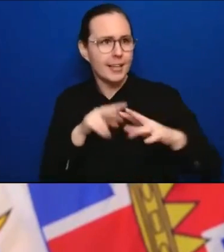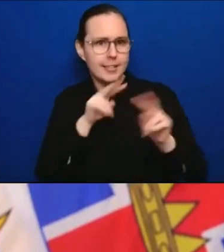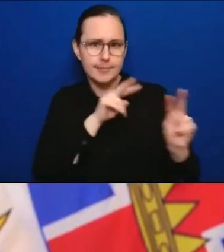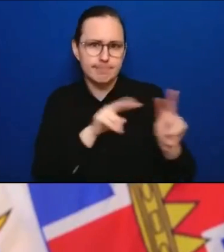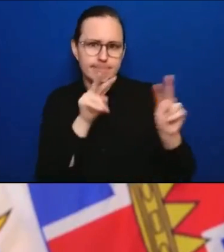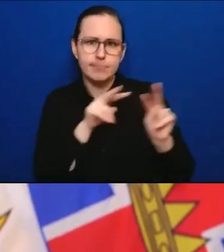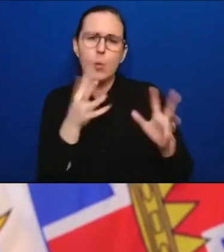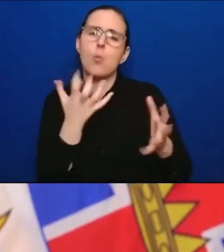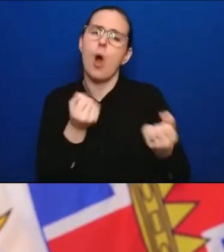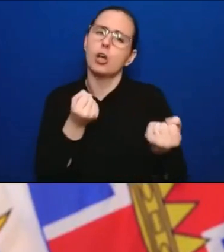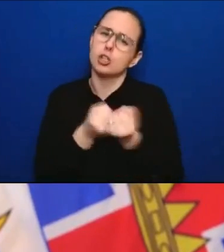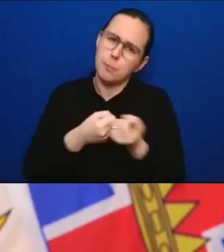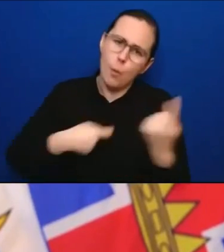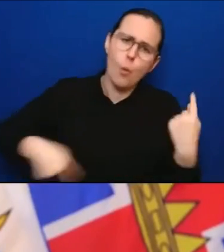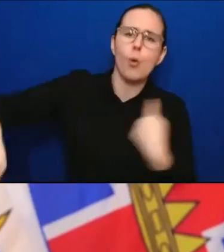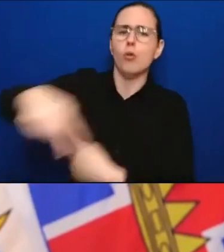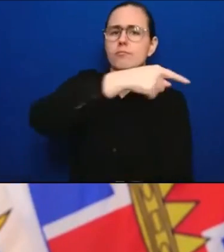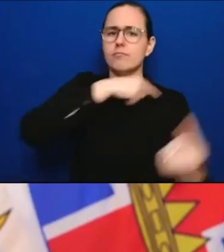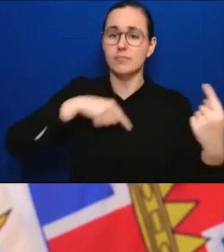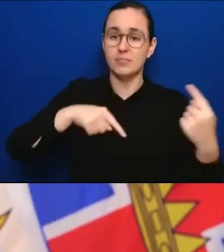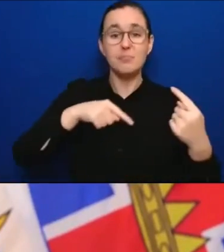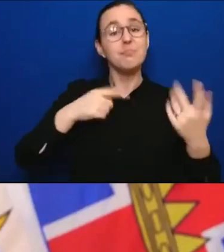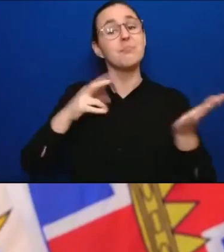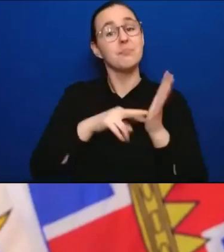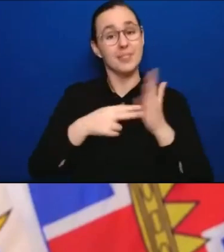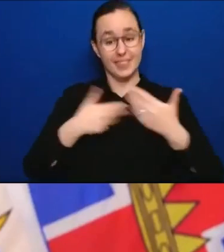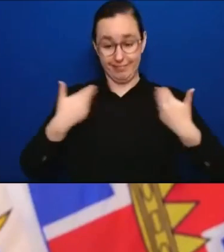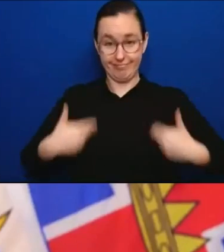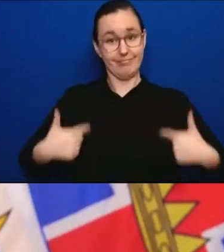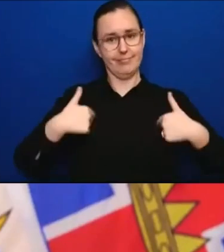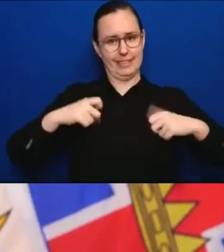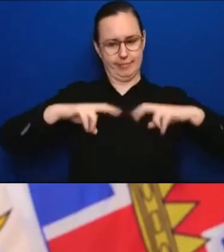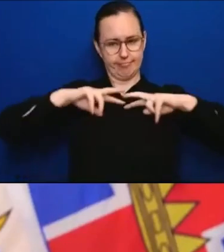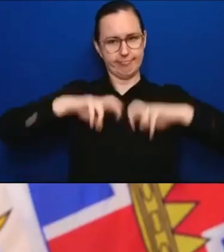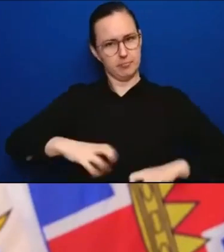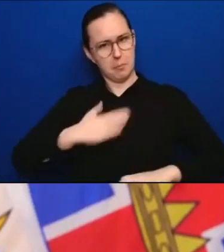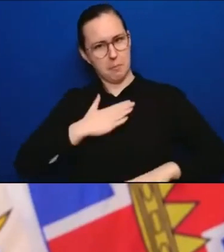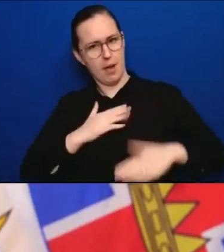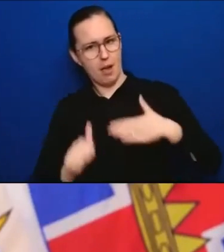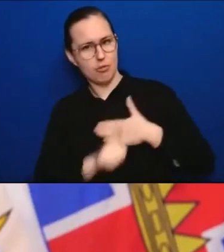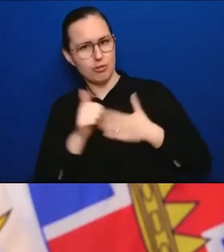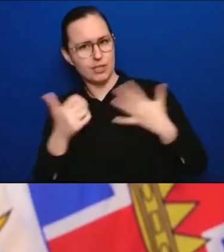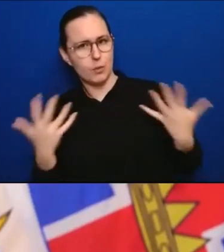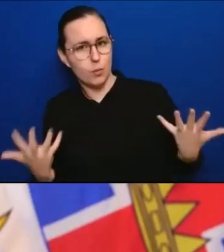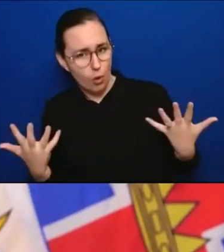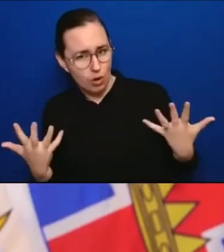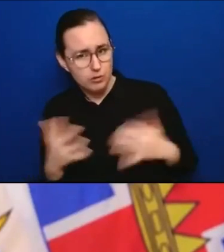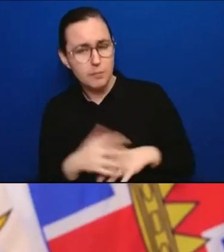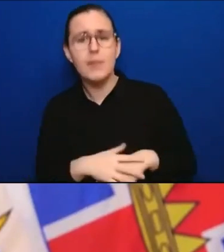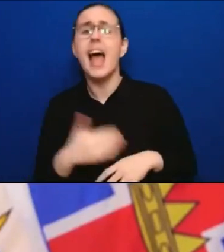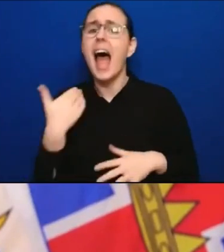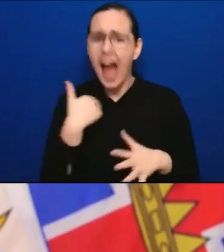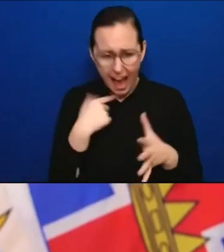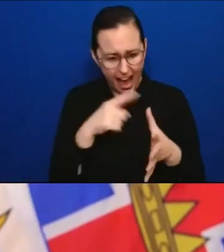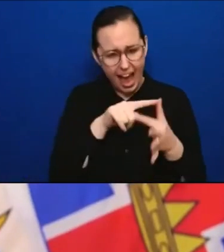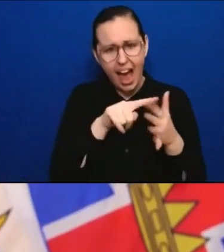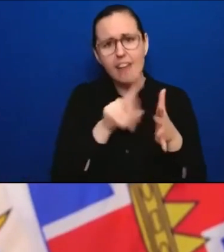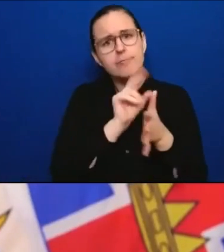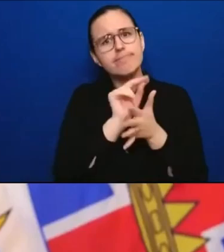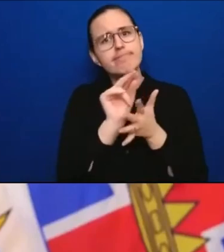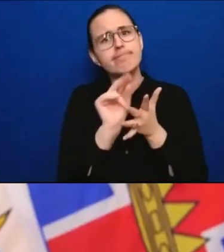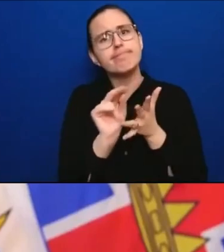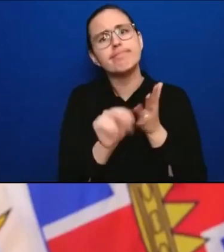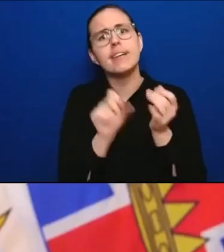talking more about that in the next few weeks. Yes, we are, as Minister Dix indicated, we're expecting quite a lot